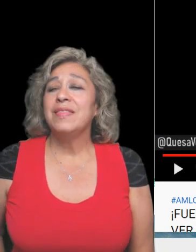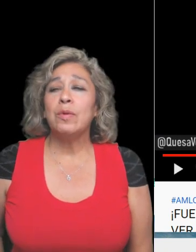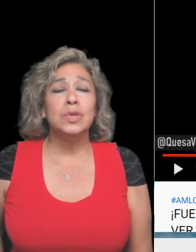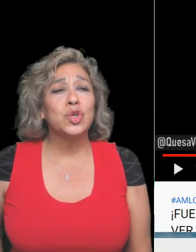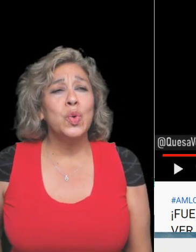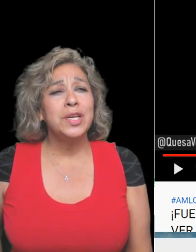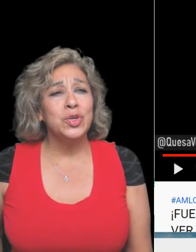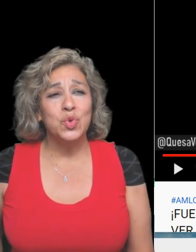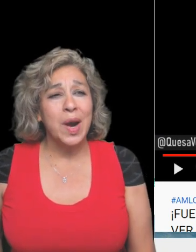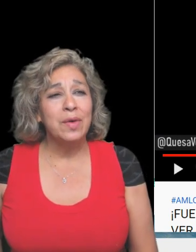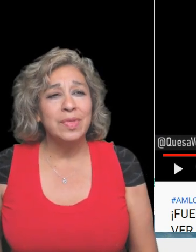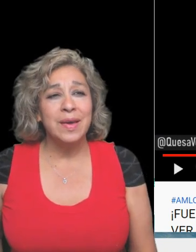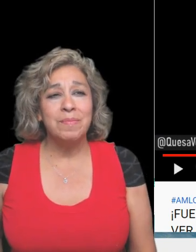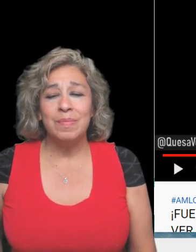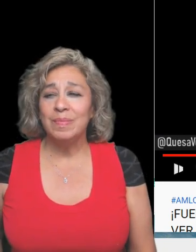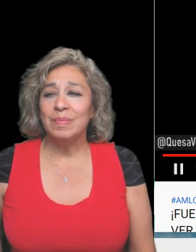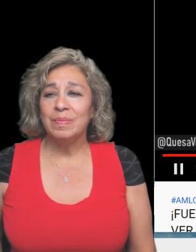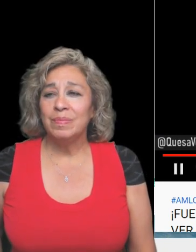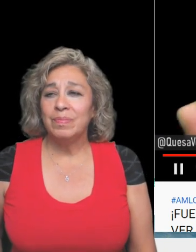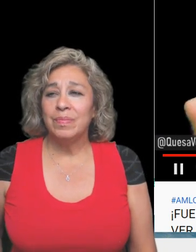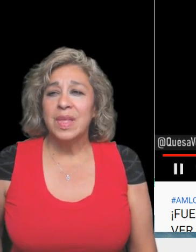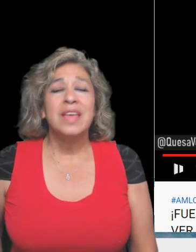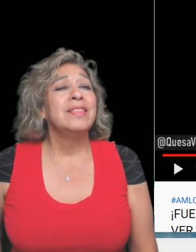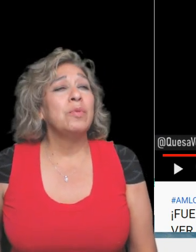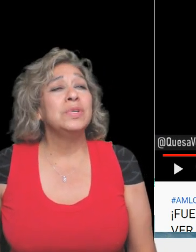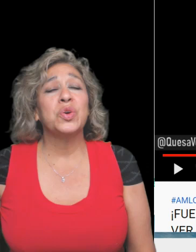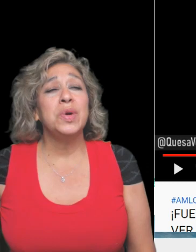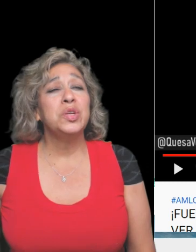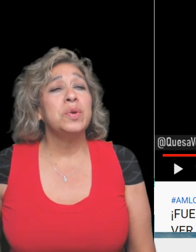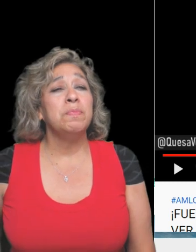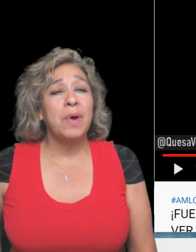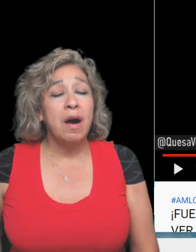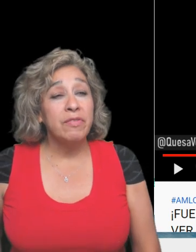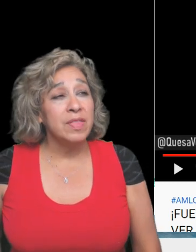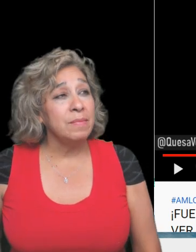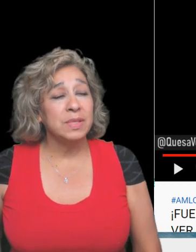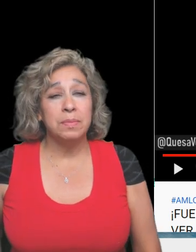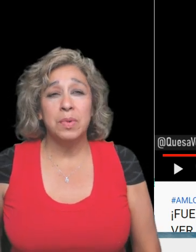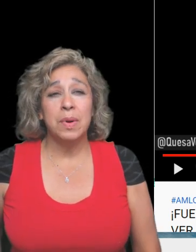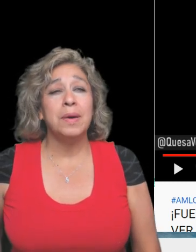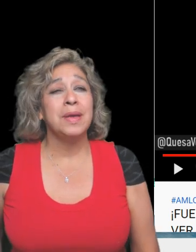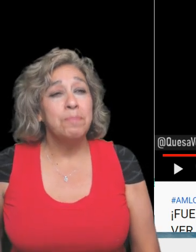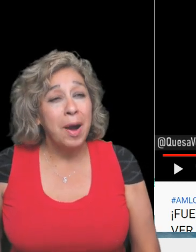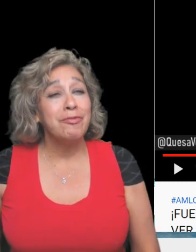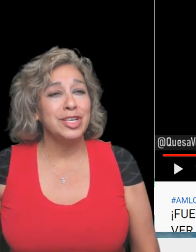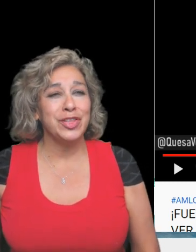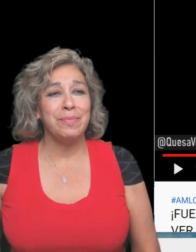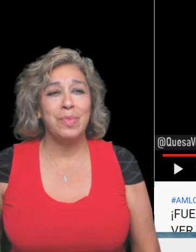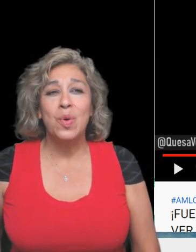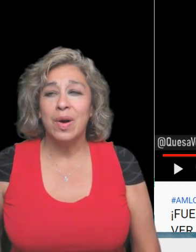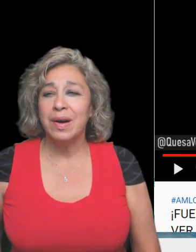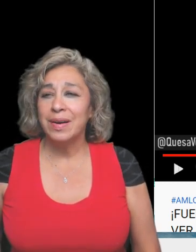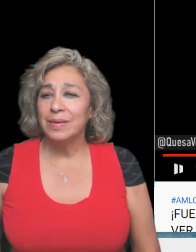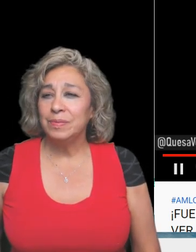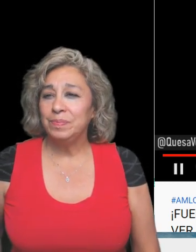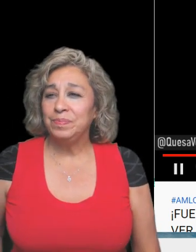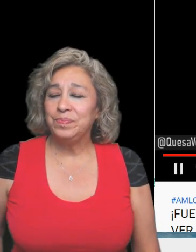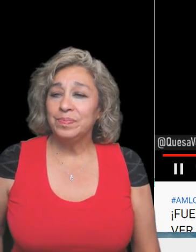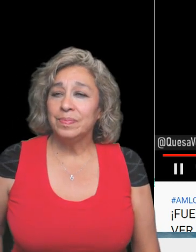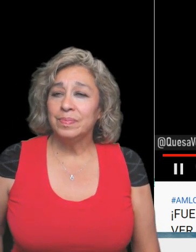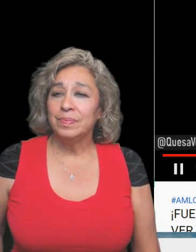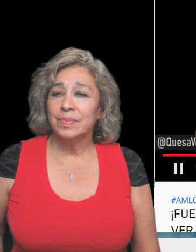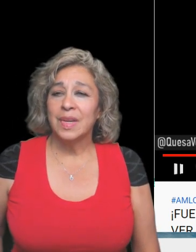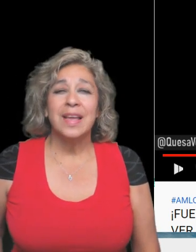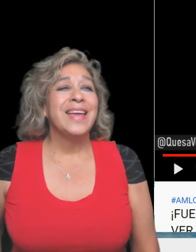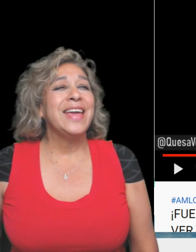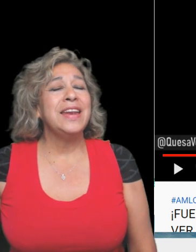that was going to drown them that was going to empower them some impoverish them more manera